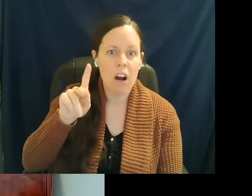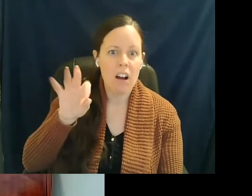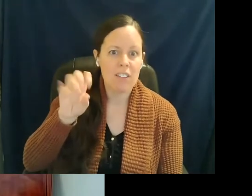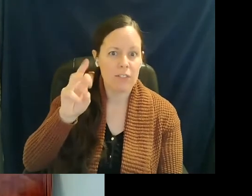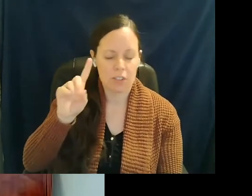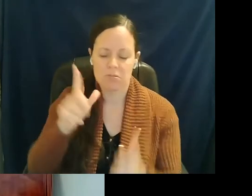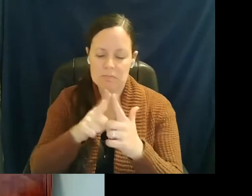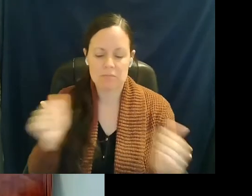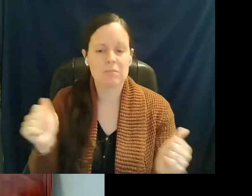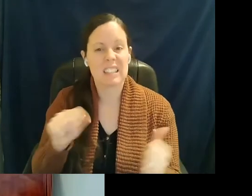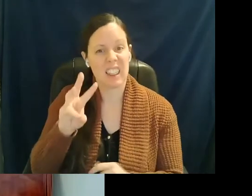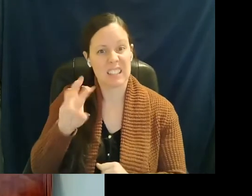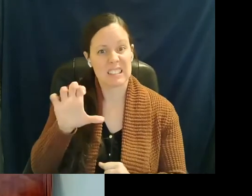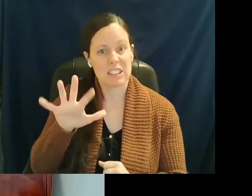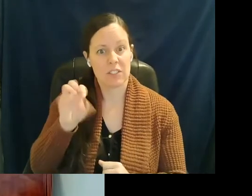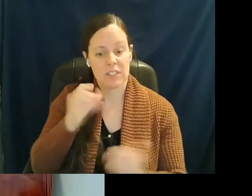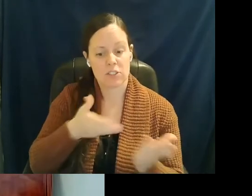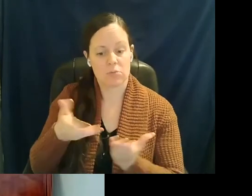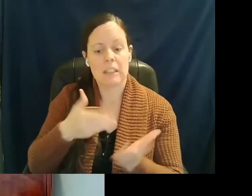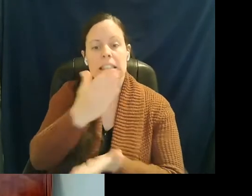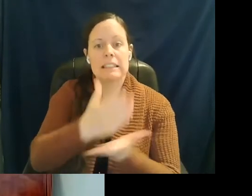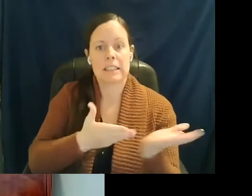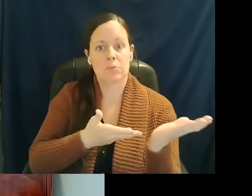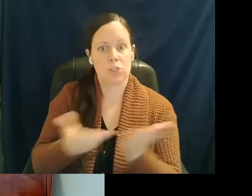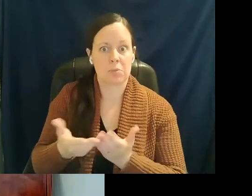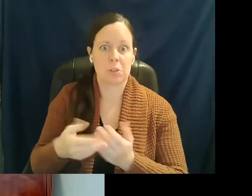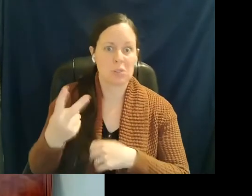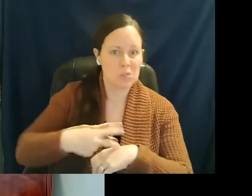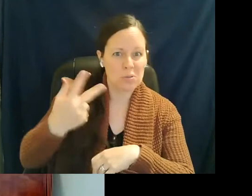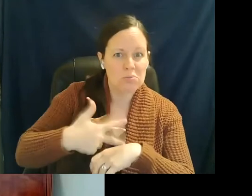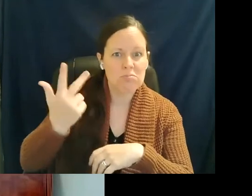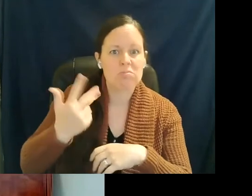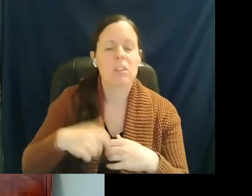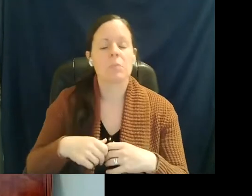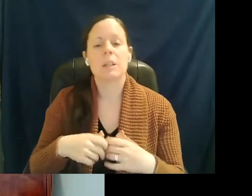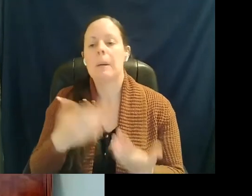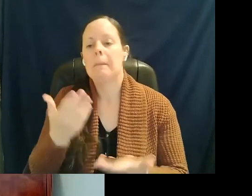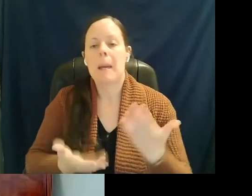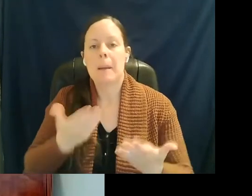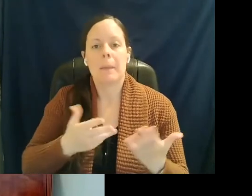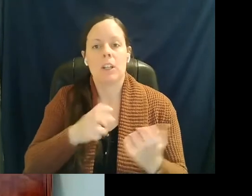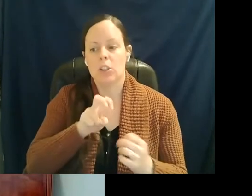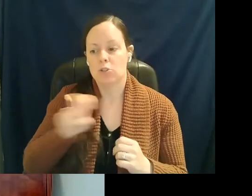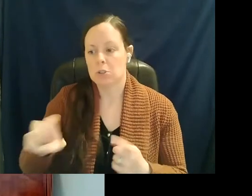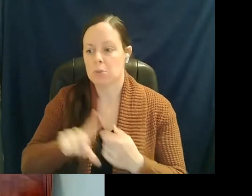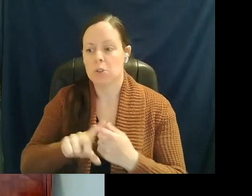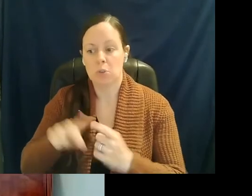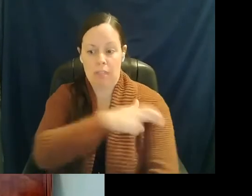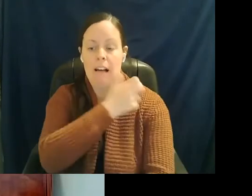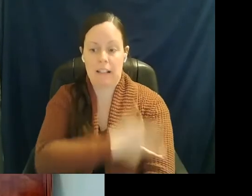transports, some of those patients have been transported more than once. They may have had a transport into the hospital initially